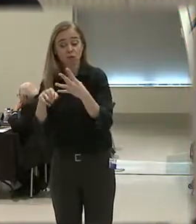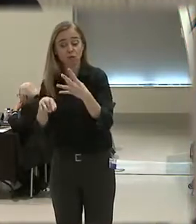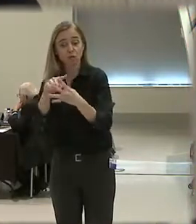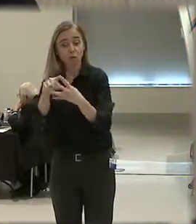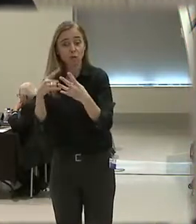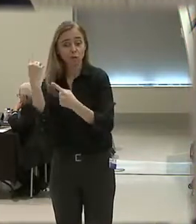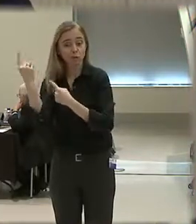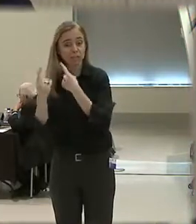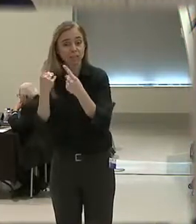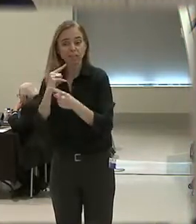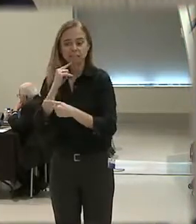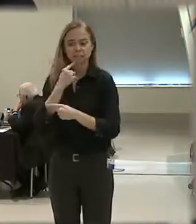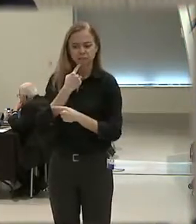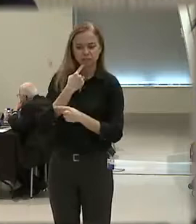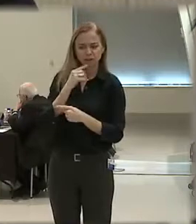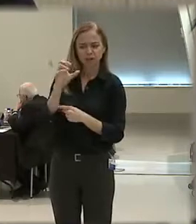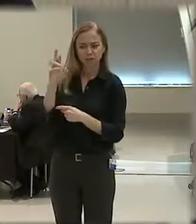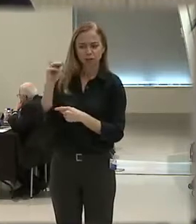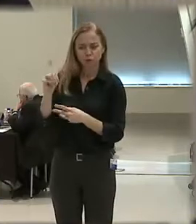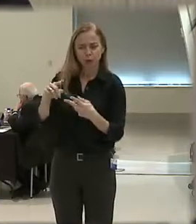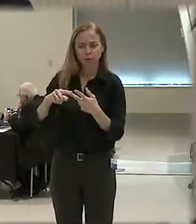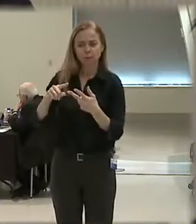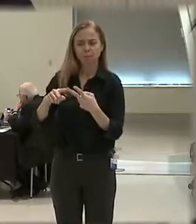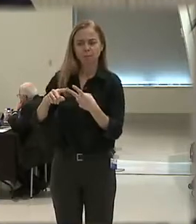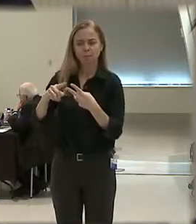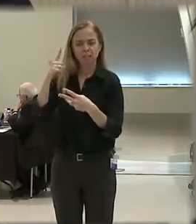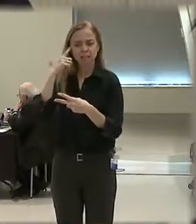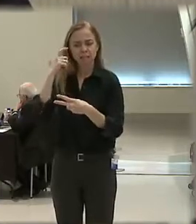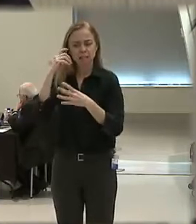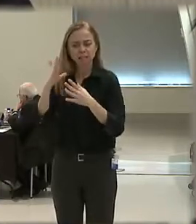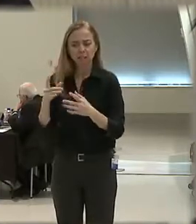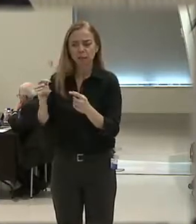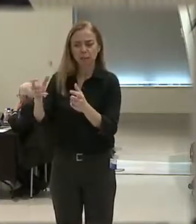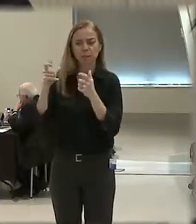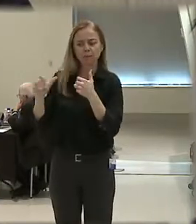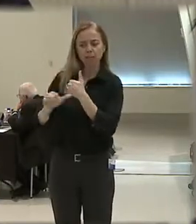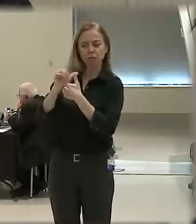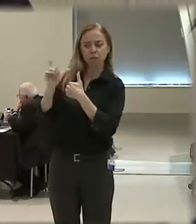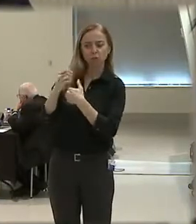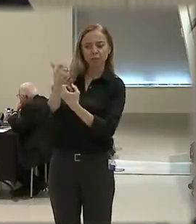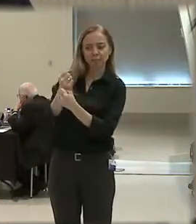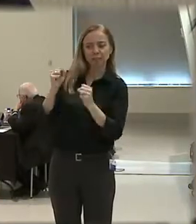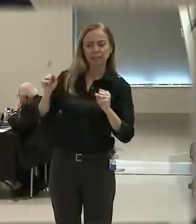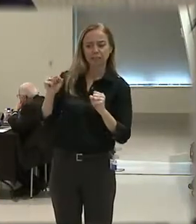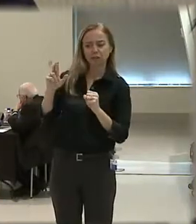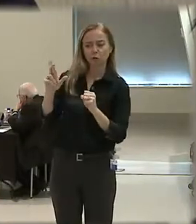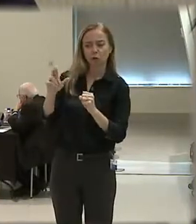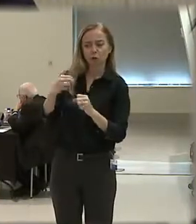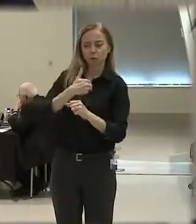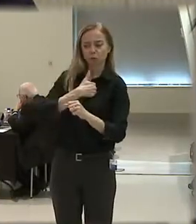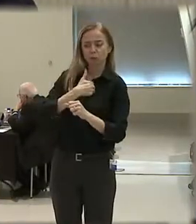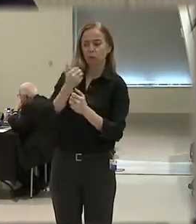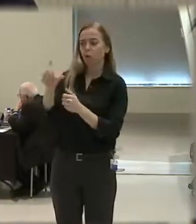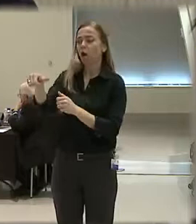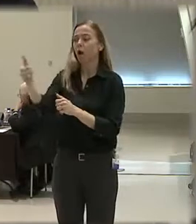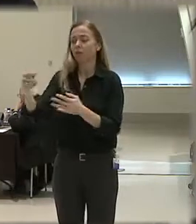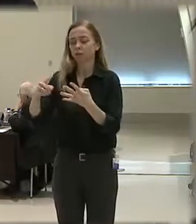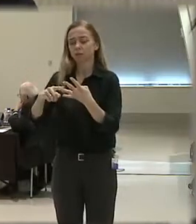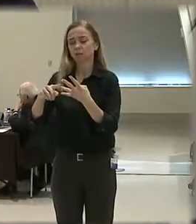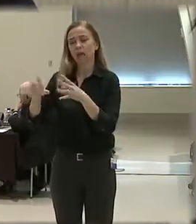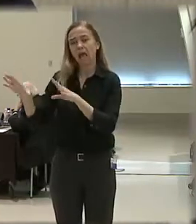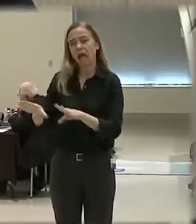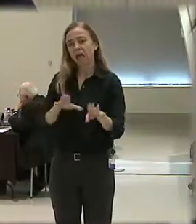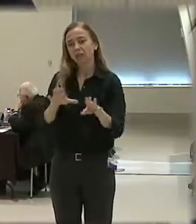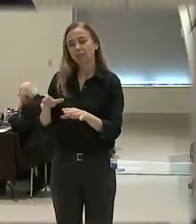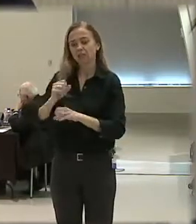consider. The severity of the crime, whether the suspect poses an immediate threat to the safety of the officer or others, whether the suspect is actively